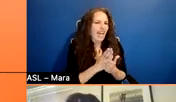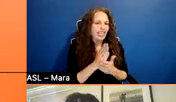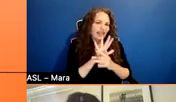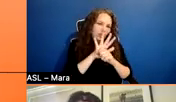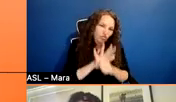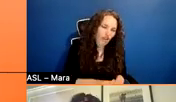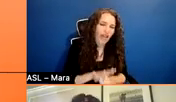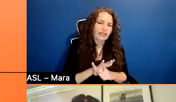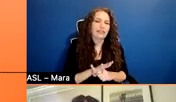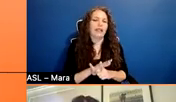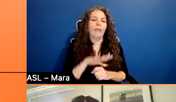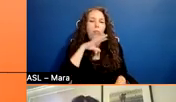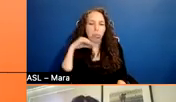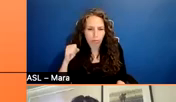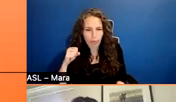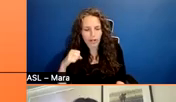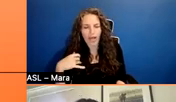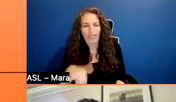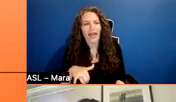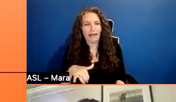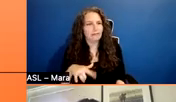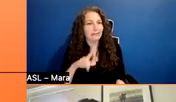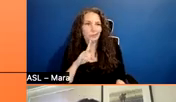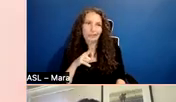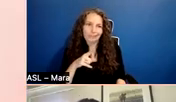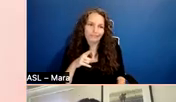we face. Um, next slide, please.